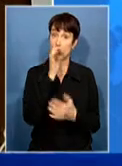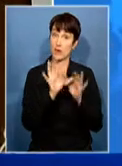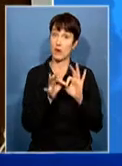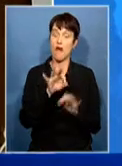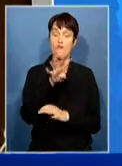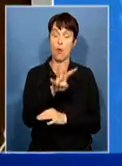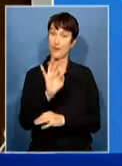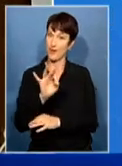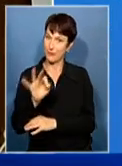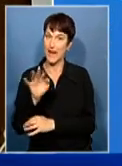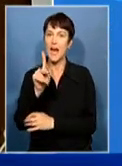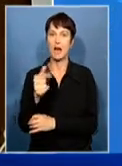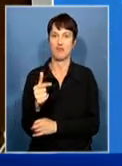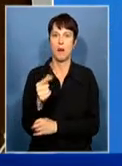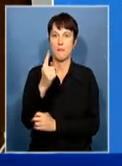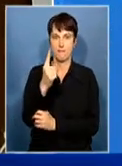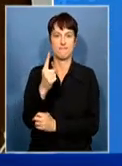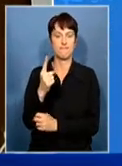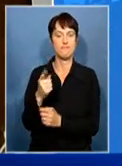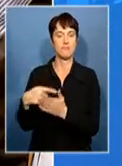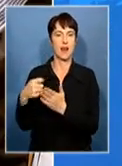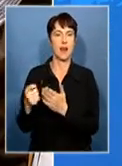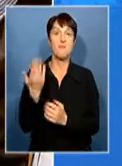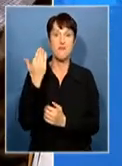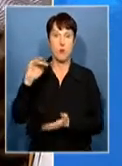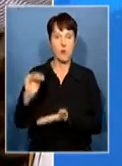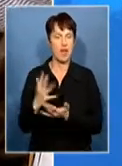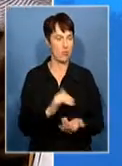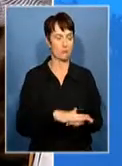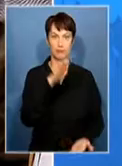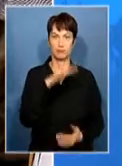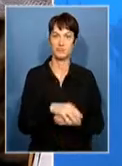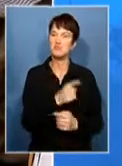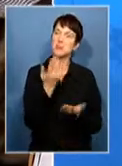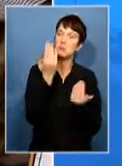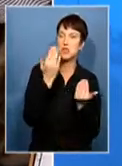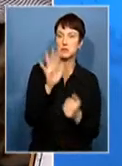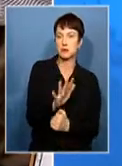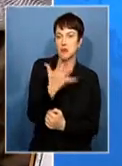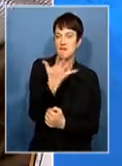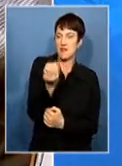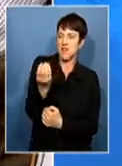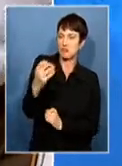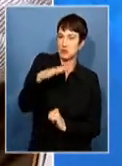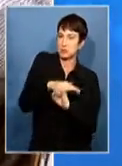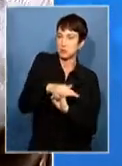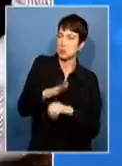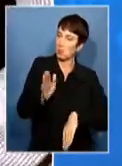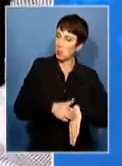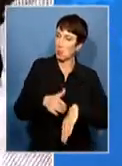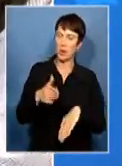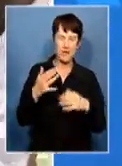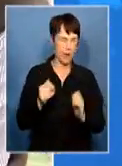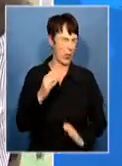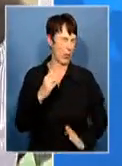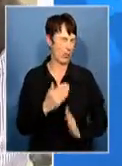150 rand per kilogram was set as many kid moe producers expected the 500 rand per kilogram ceiling to be broken for